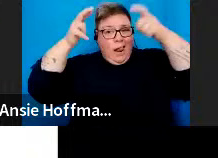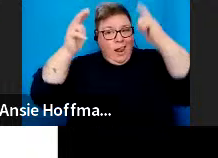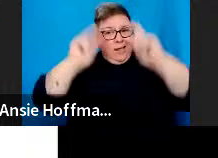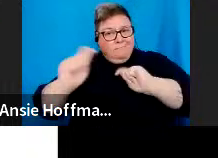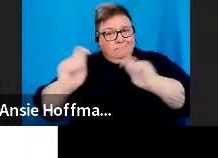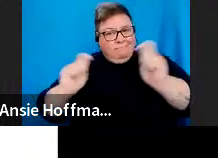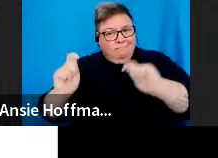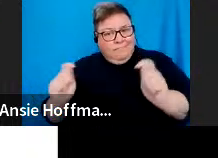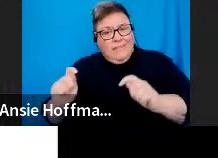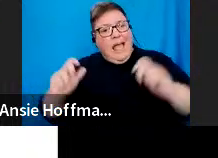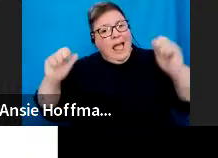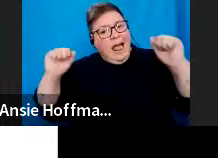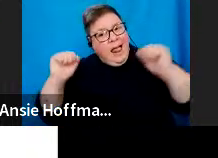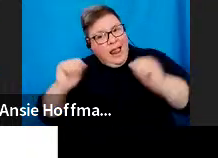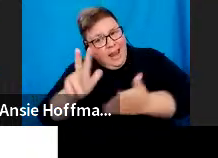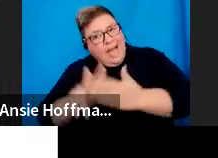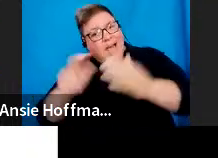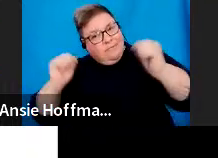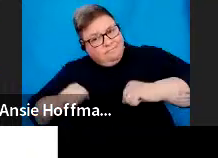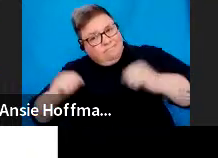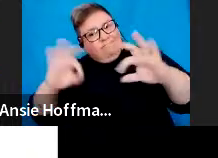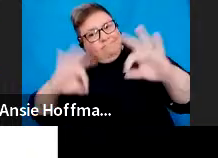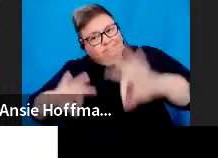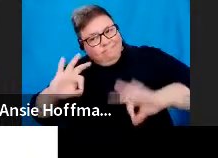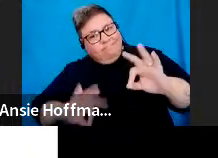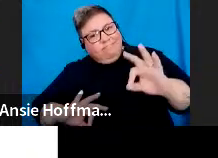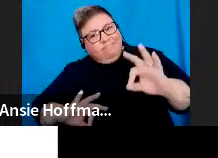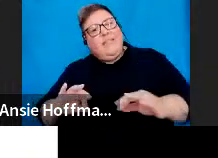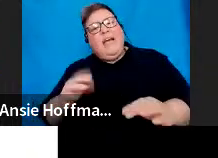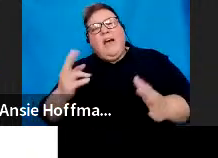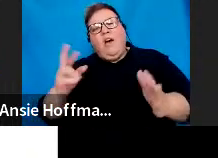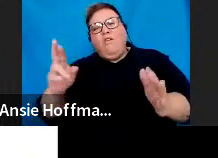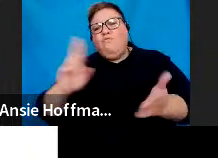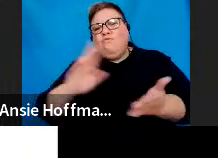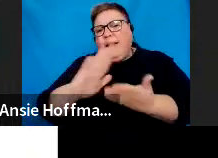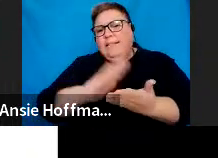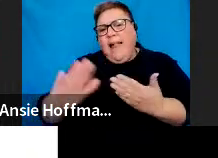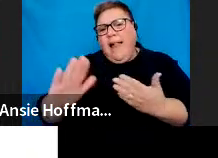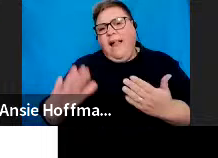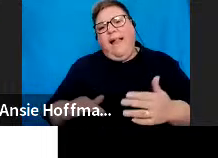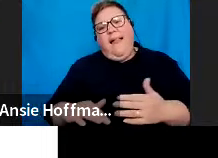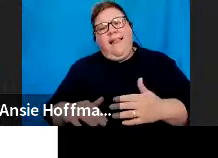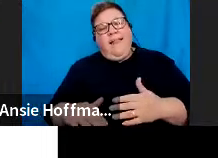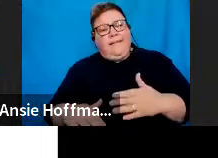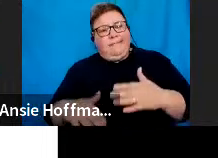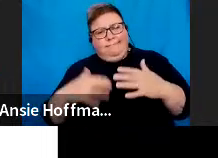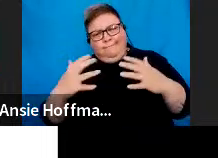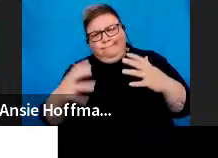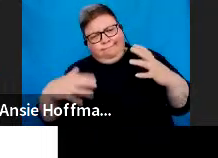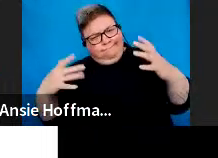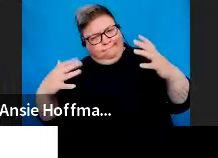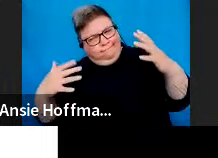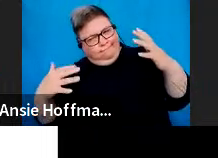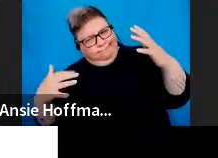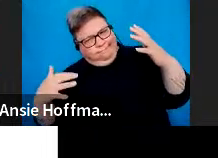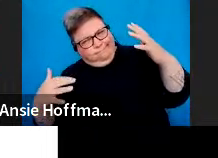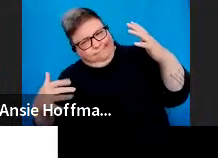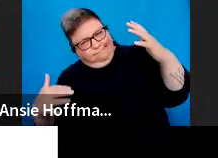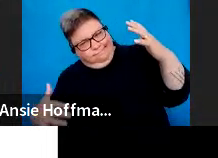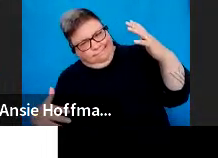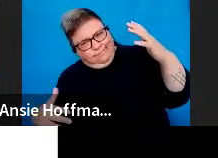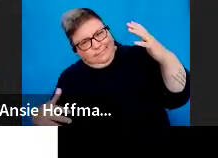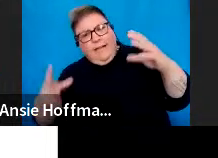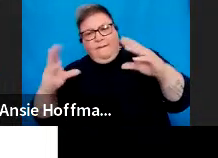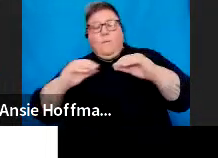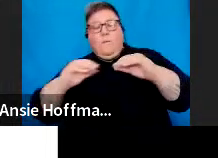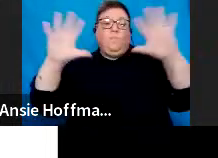allowances and benefits, share of profits, rental income, and maybe honorarium. There's so much, all of that, and I suppose there could be more.